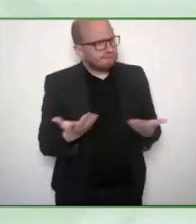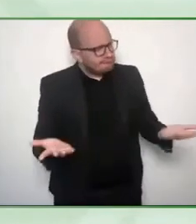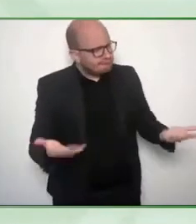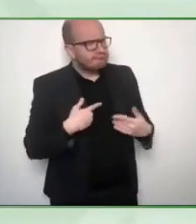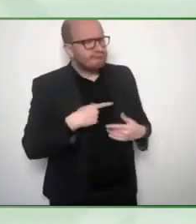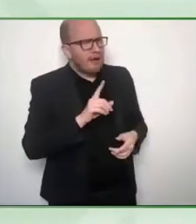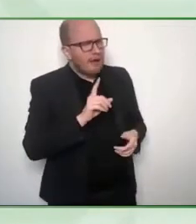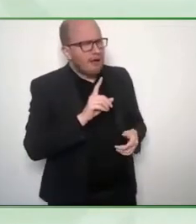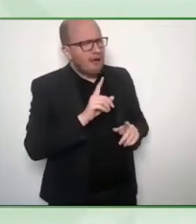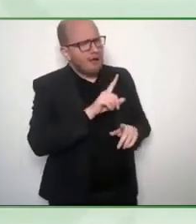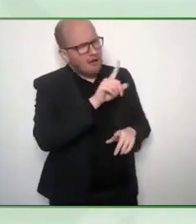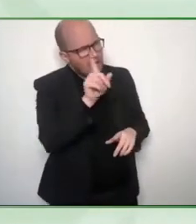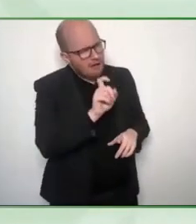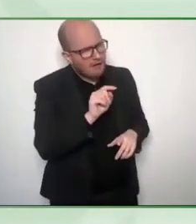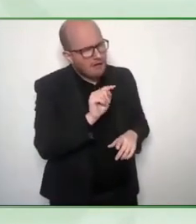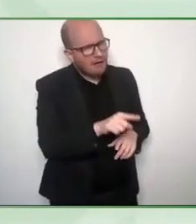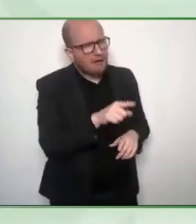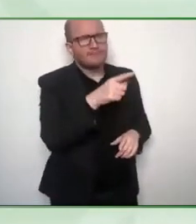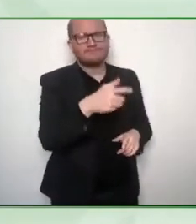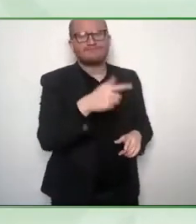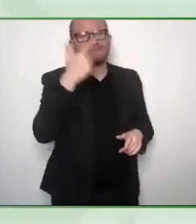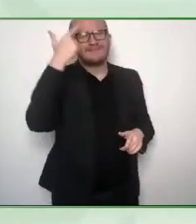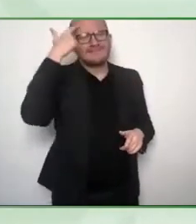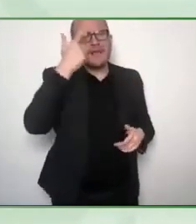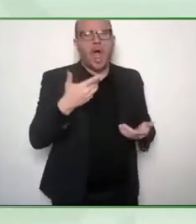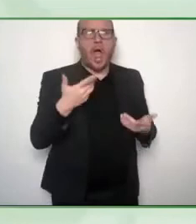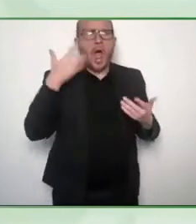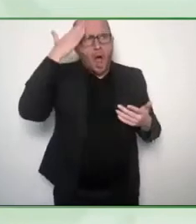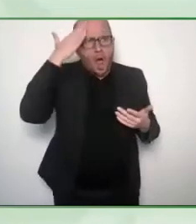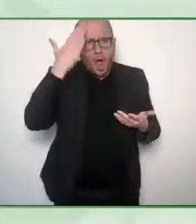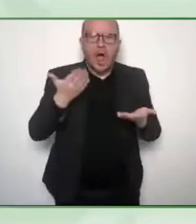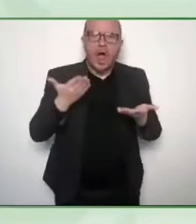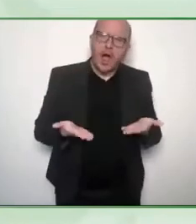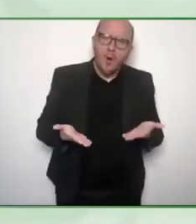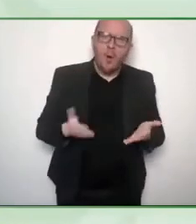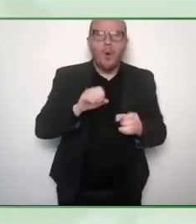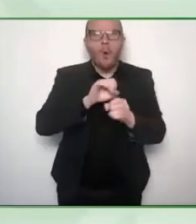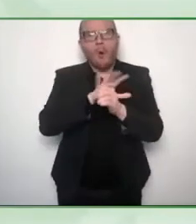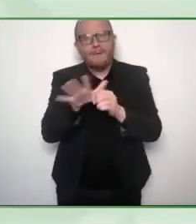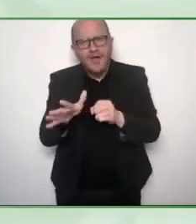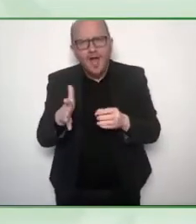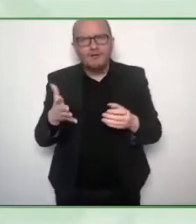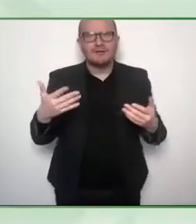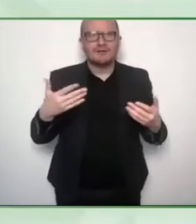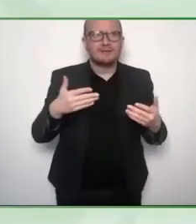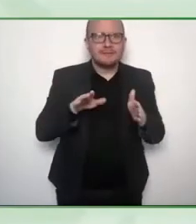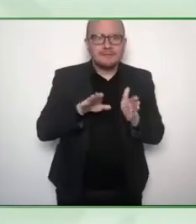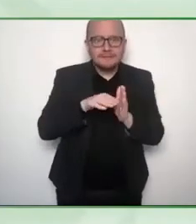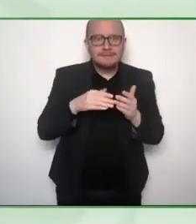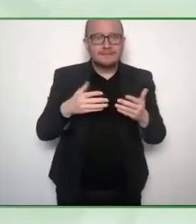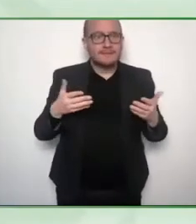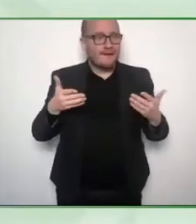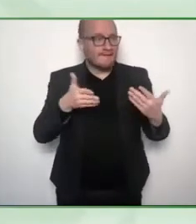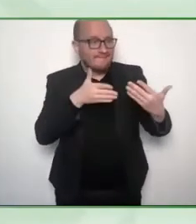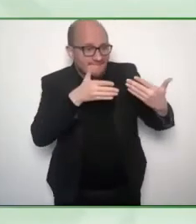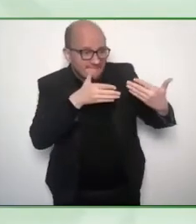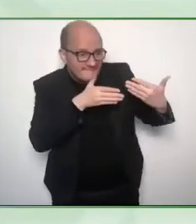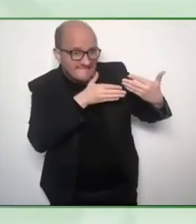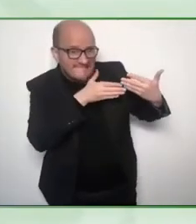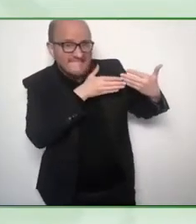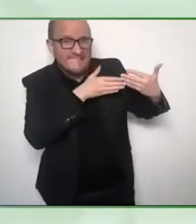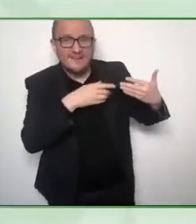before COVID, OK, because we're only all starting to travel again. I mean, I personally don't see it as an